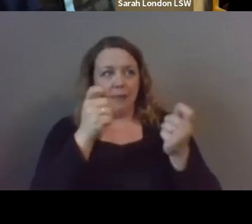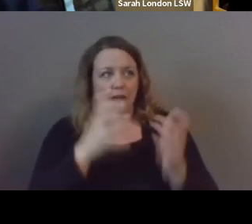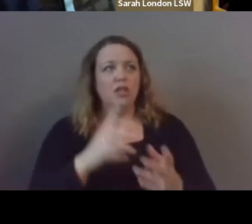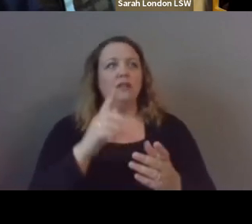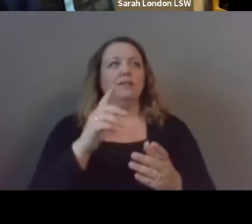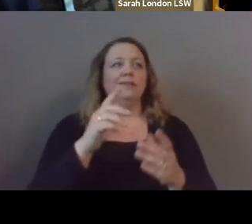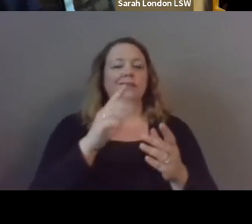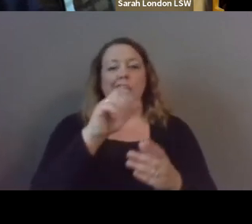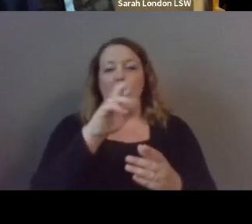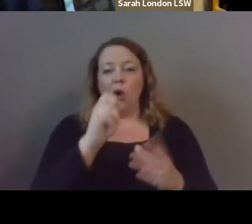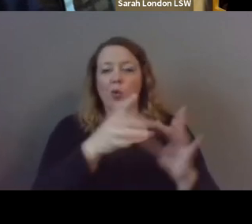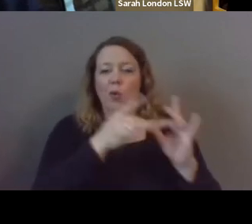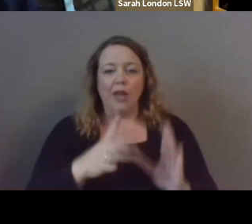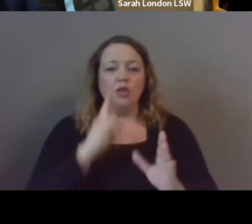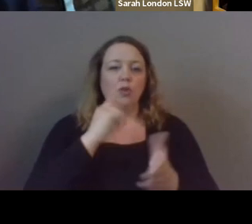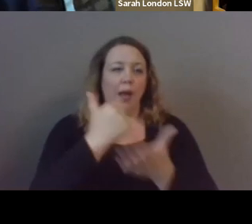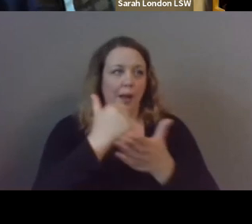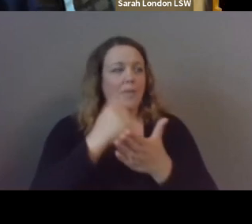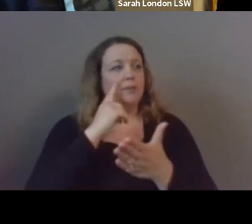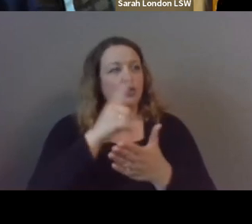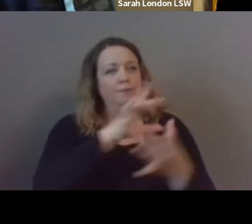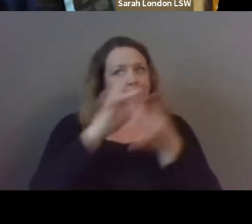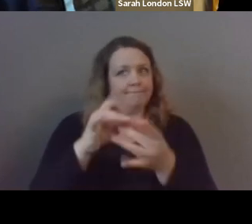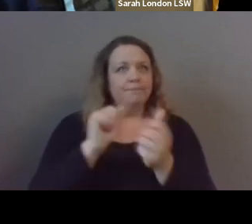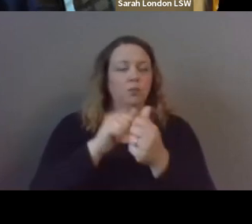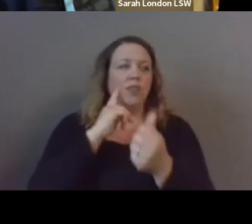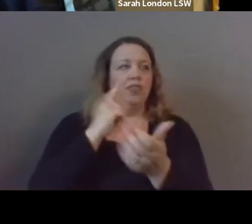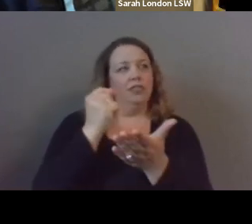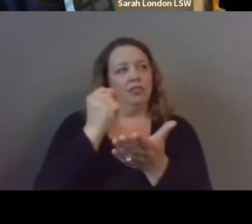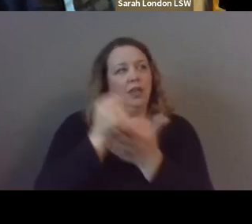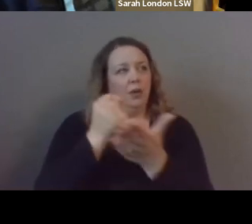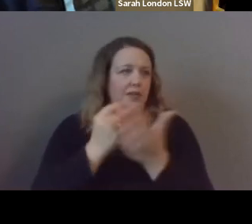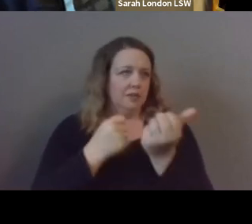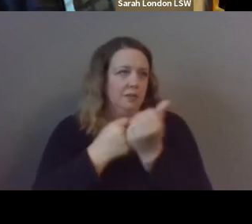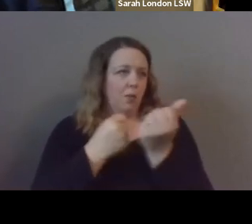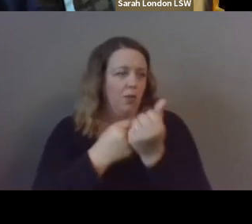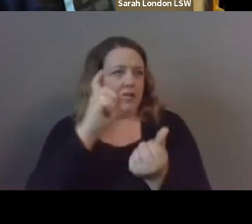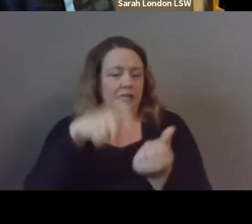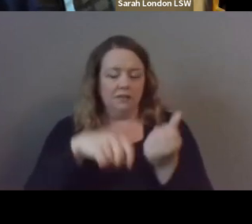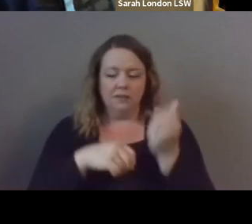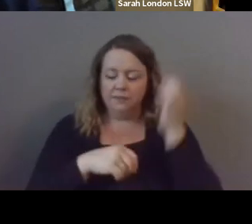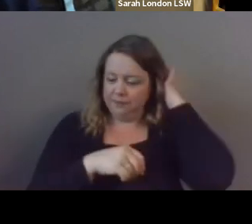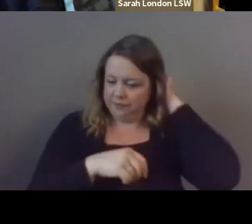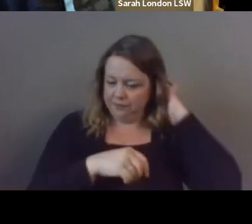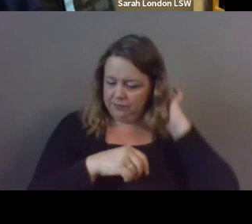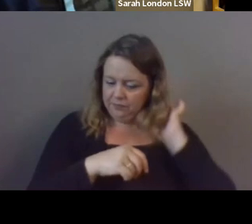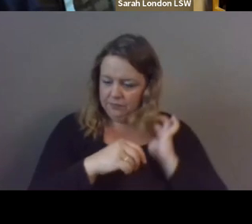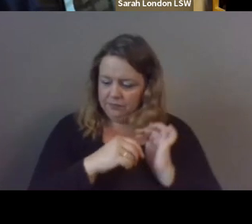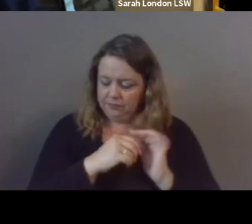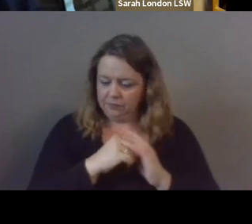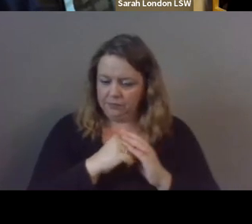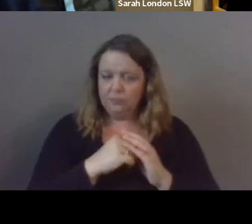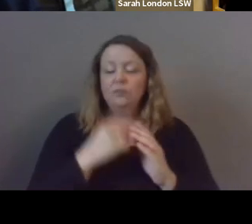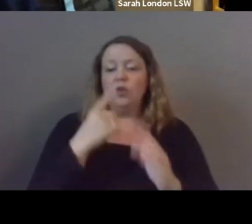help them get connected with the therapeutic support that they deserve um one of our mentors um of the program or